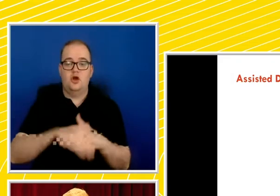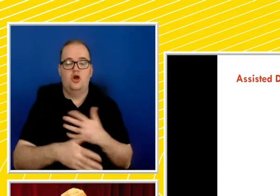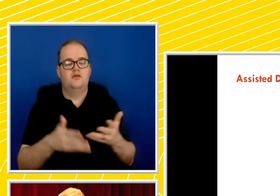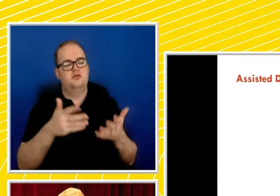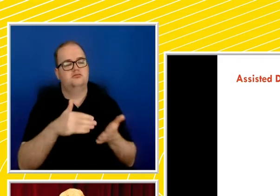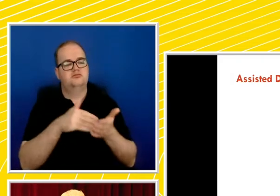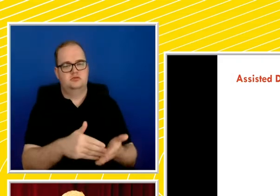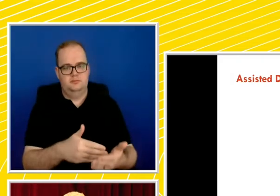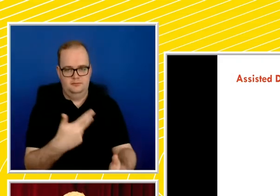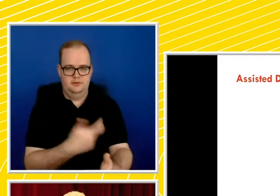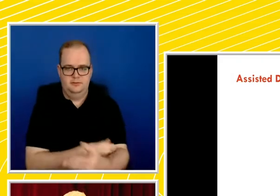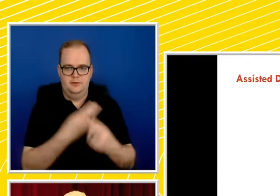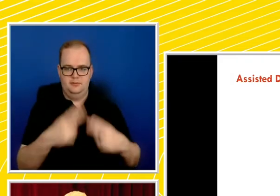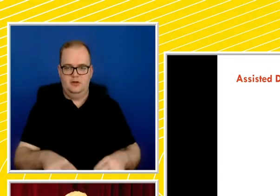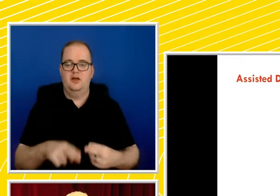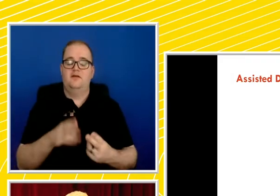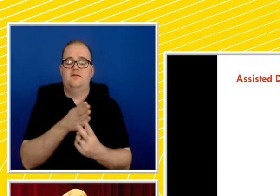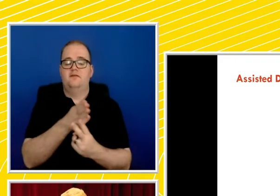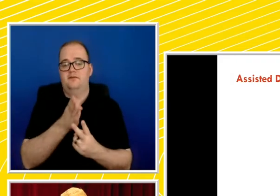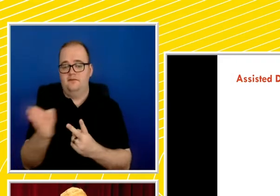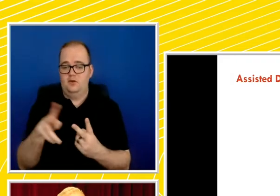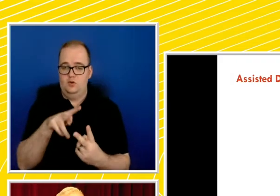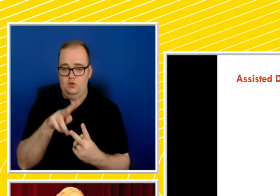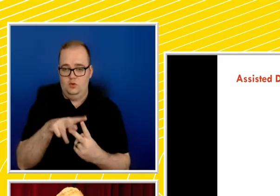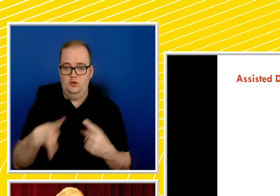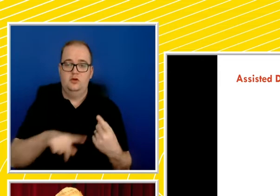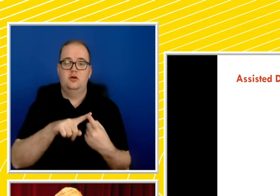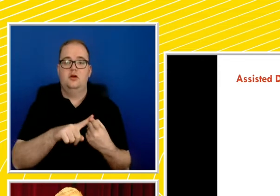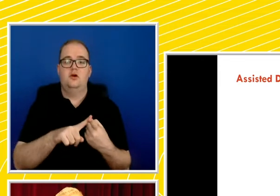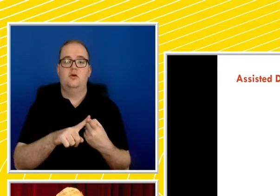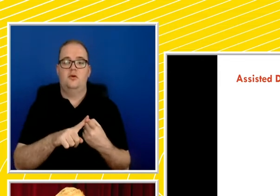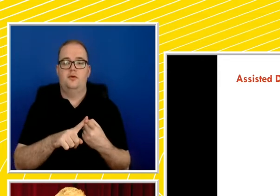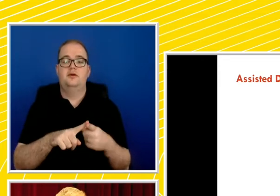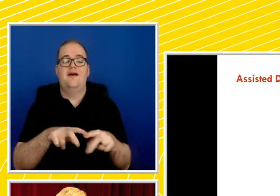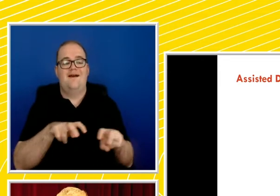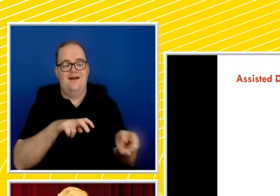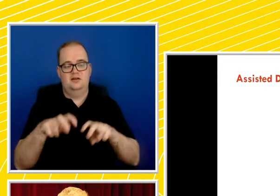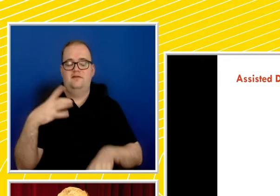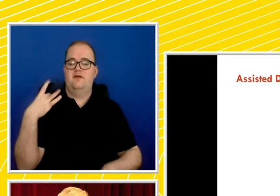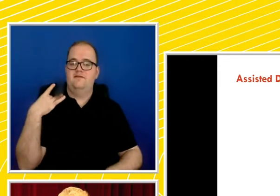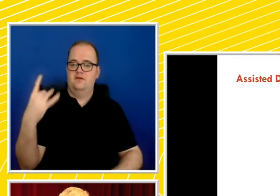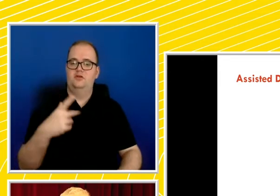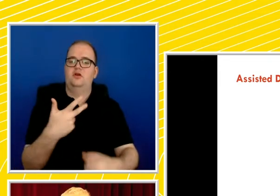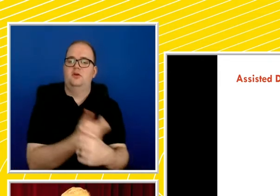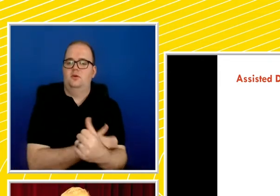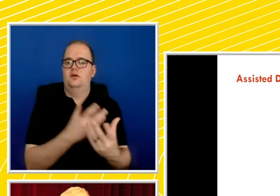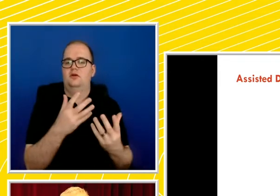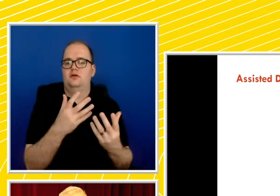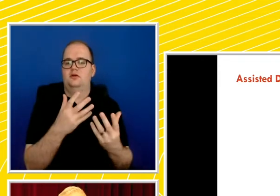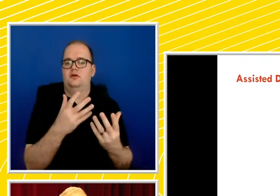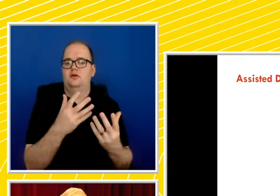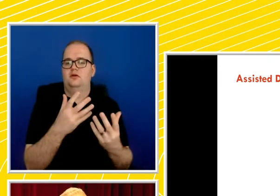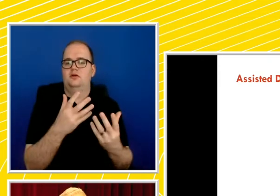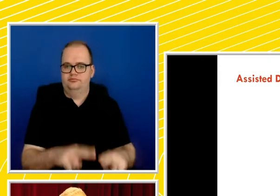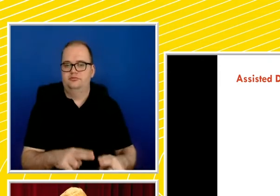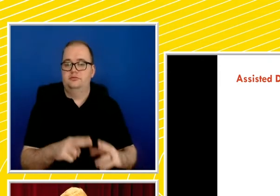two approaches. that is active voluntary euthanasia in a so-called medical model, which is the production of